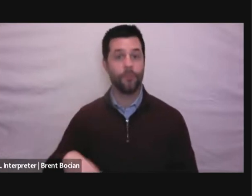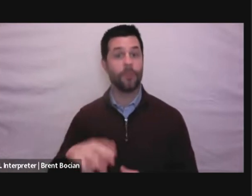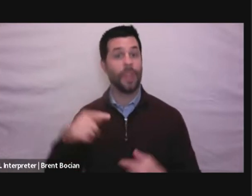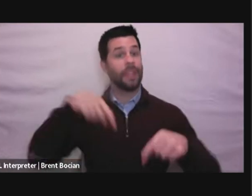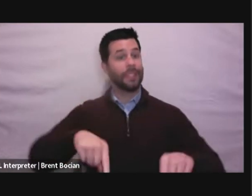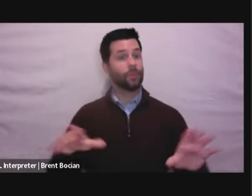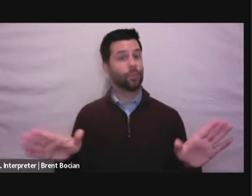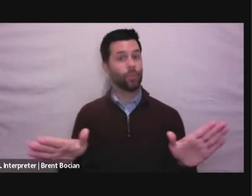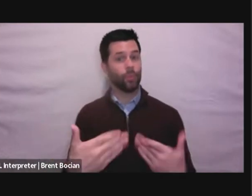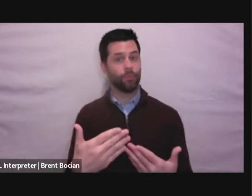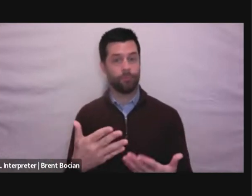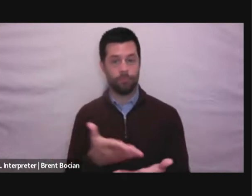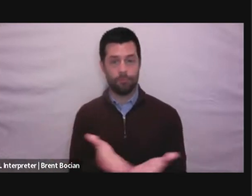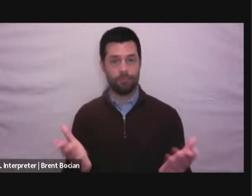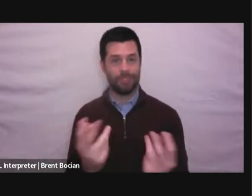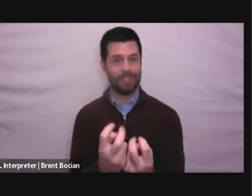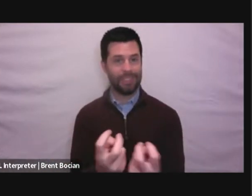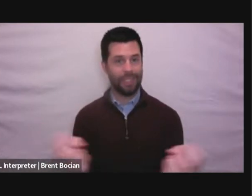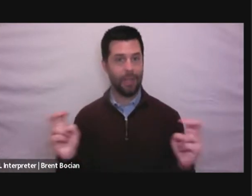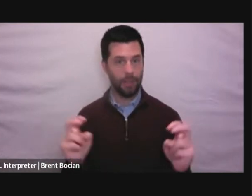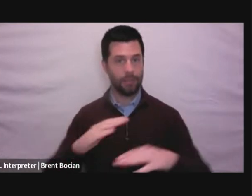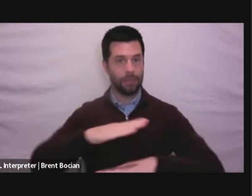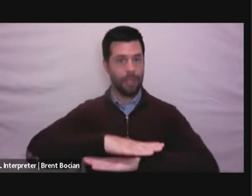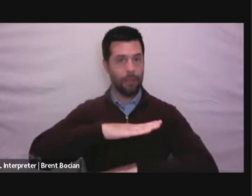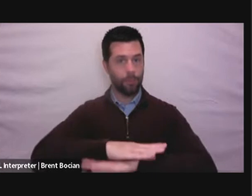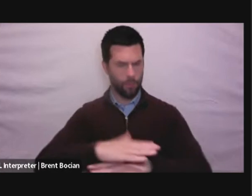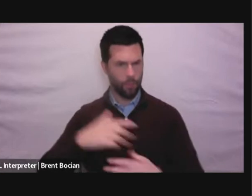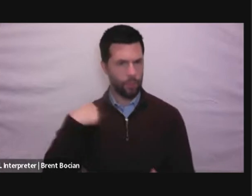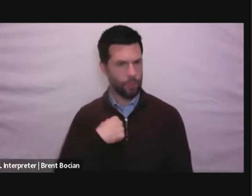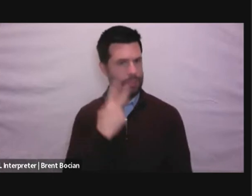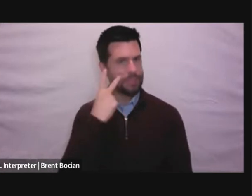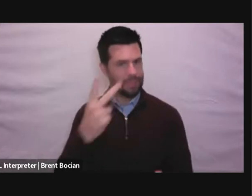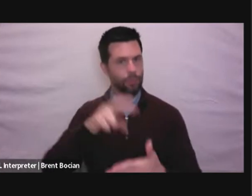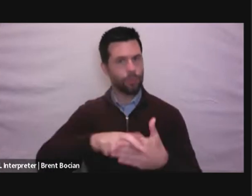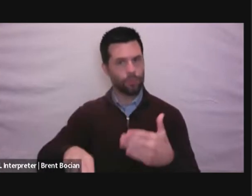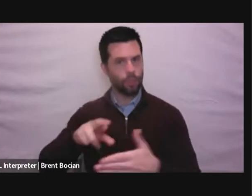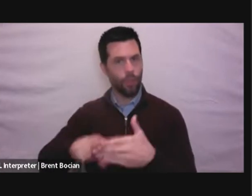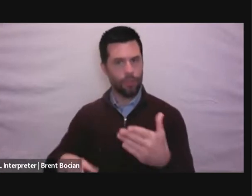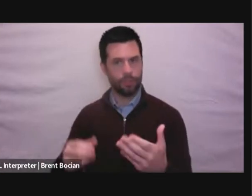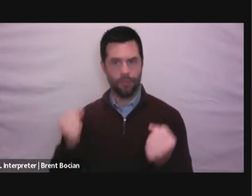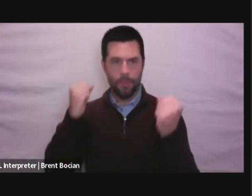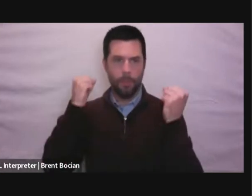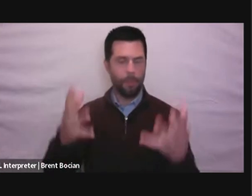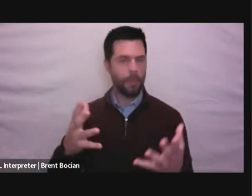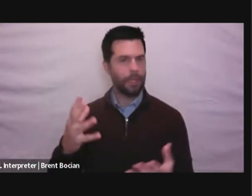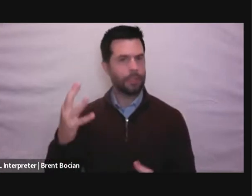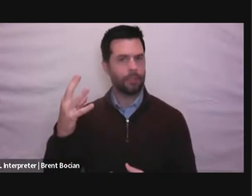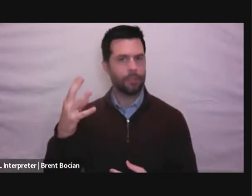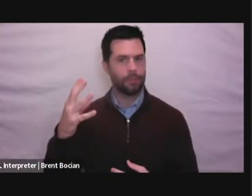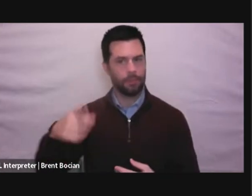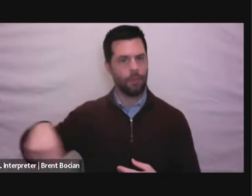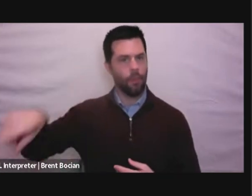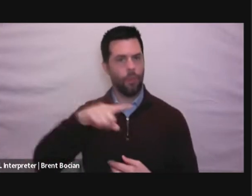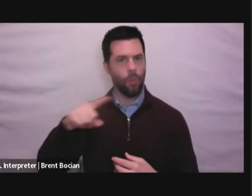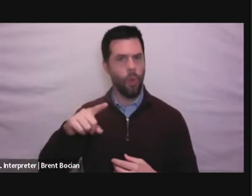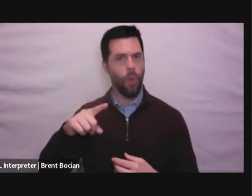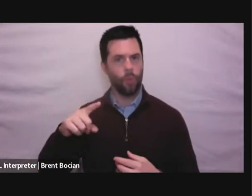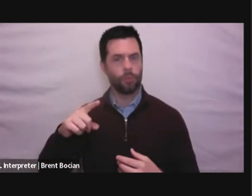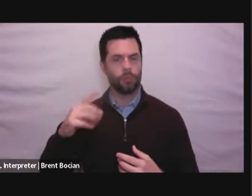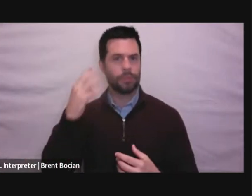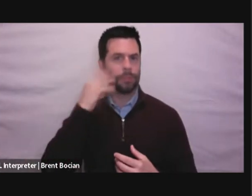around this table, we see the results of many such movements, inspiring leaders